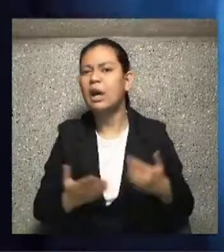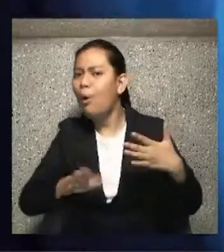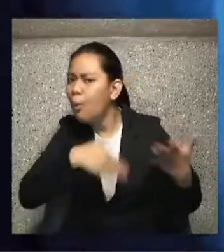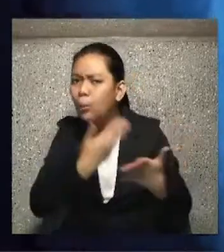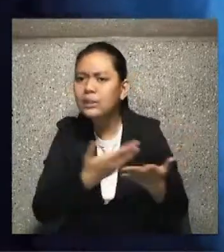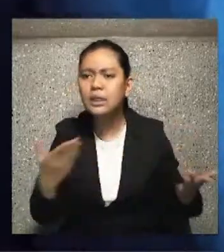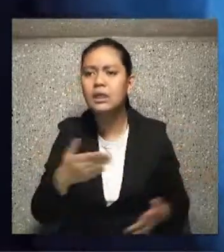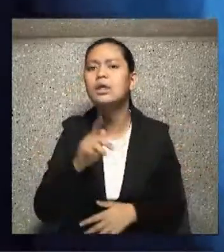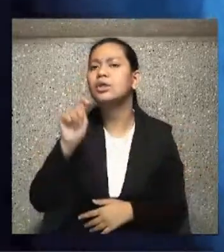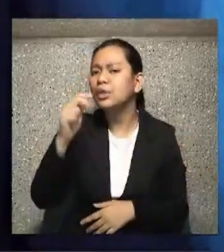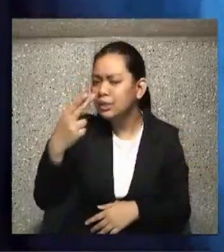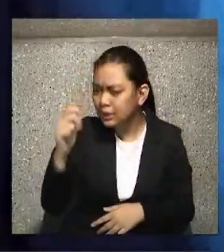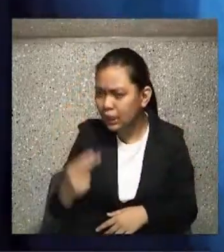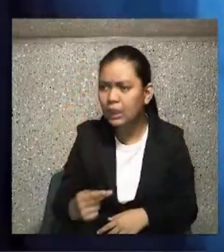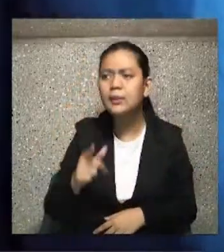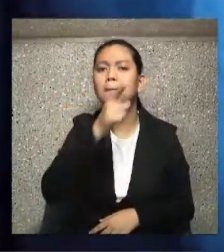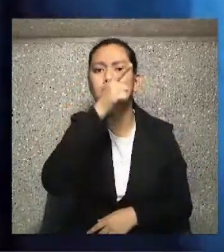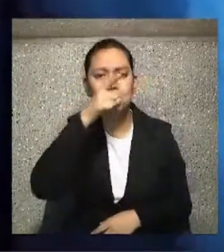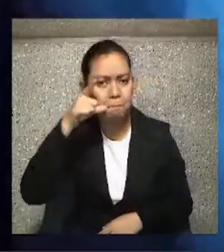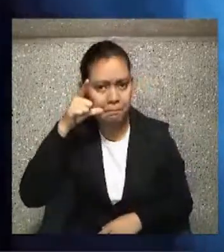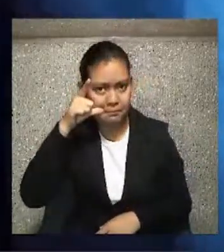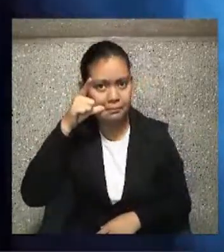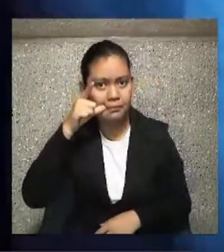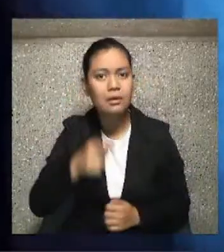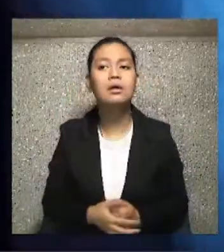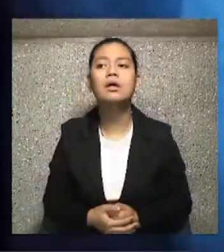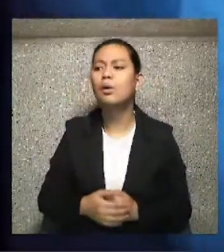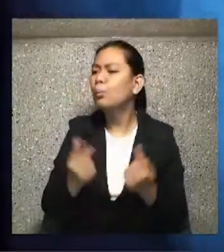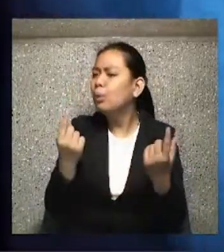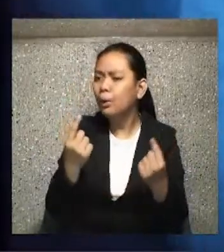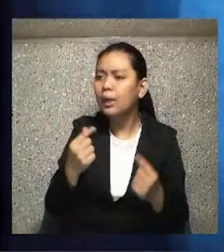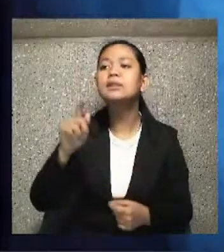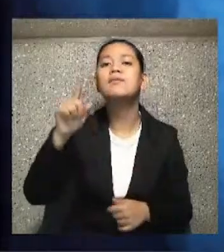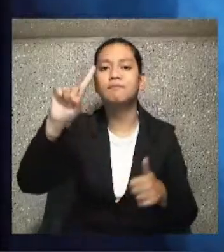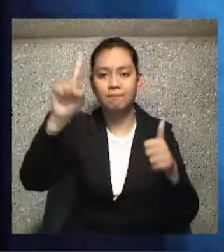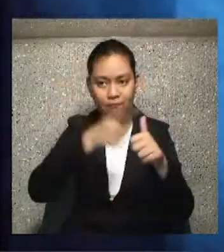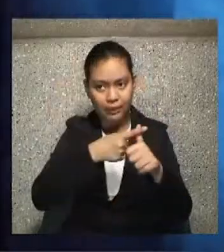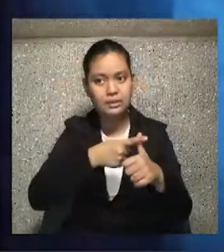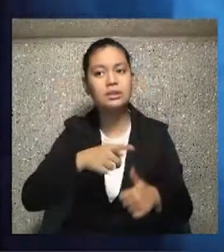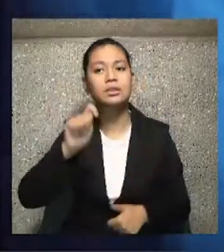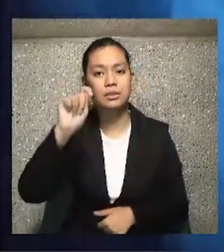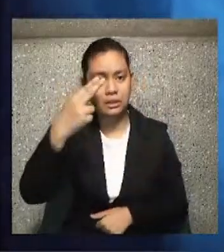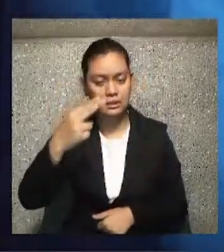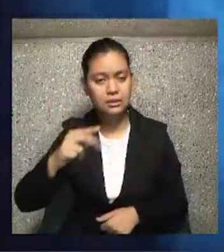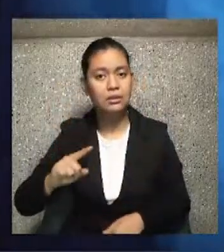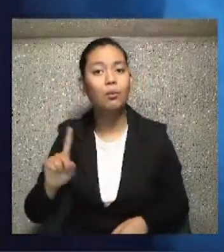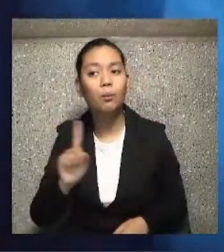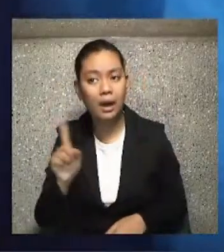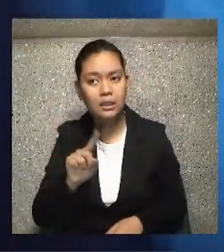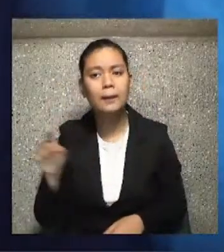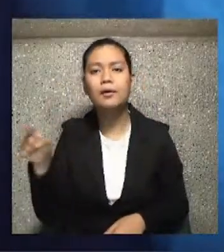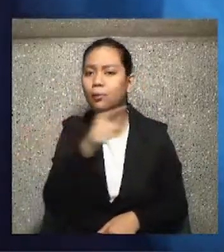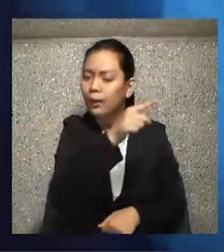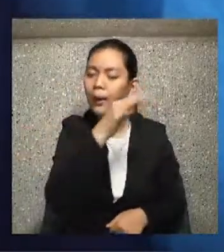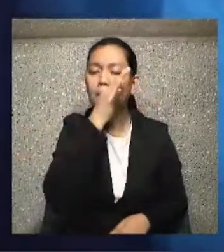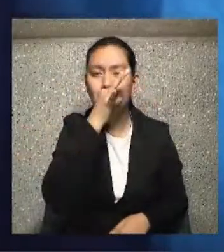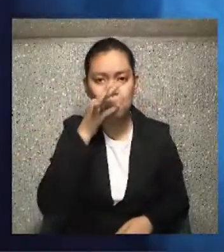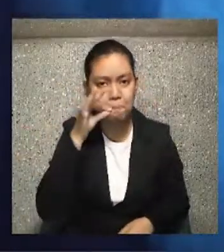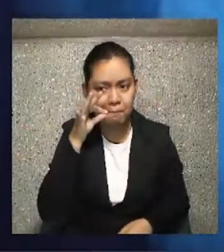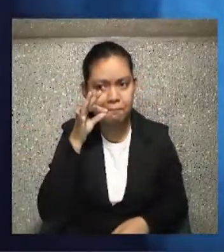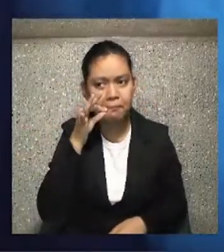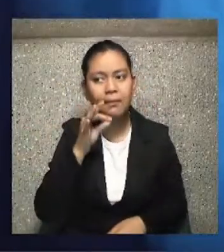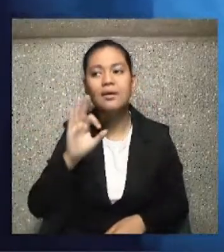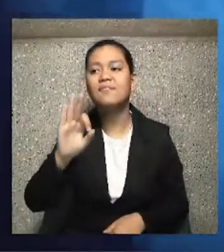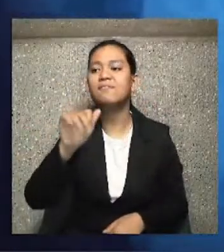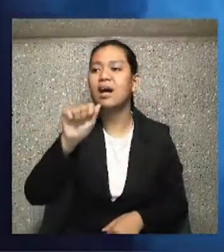of Lent. On the first Thursday and all of them after that, you're going to declare a fast from that